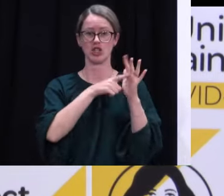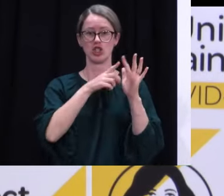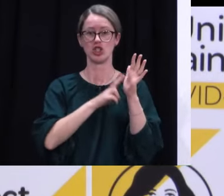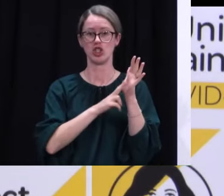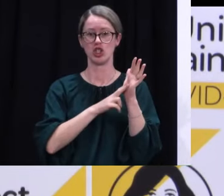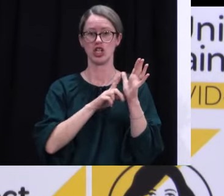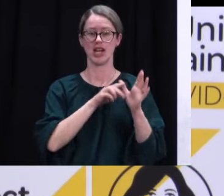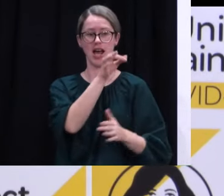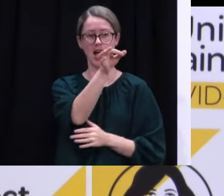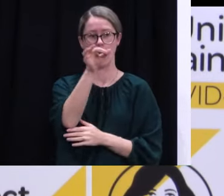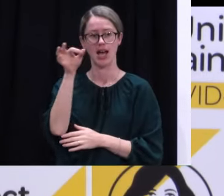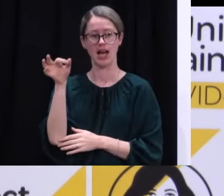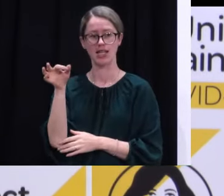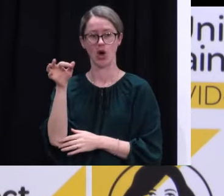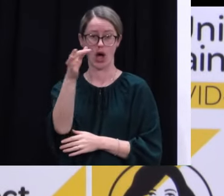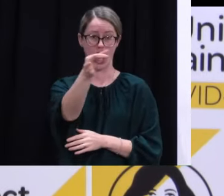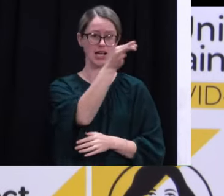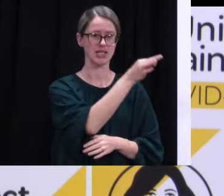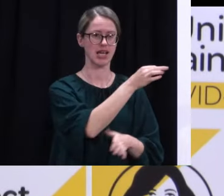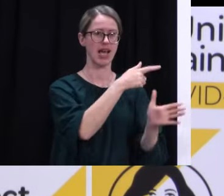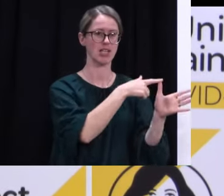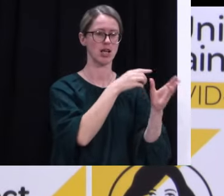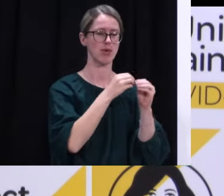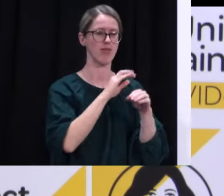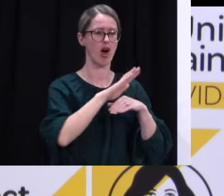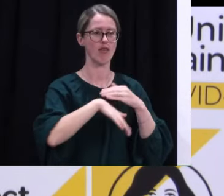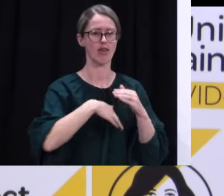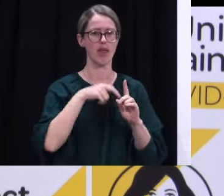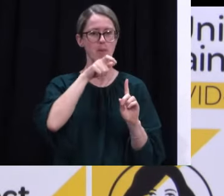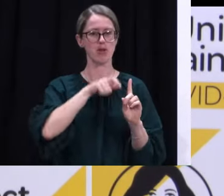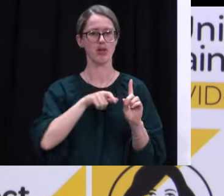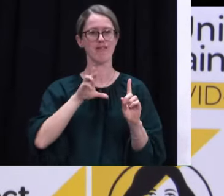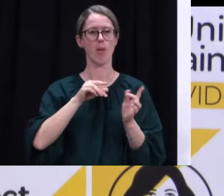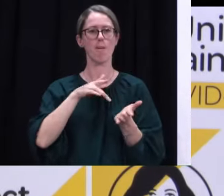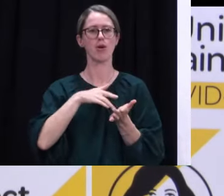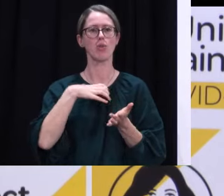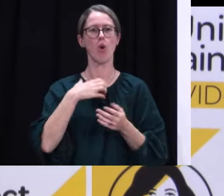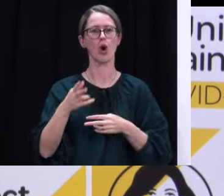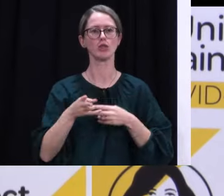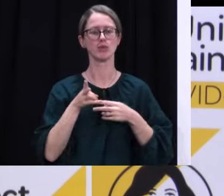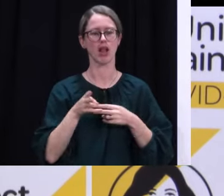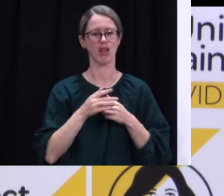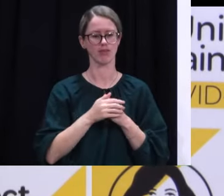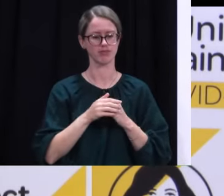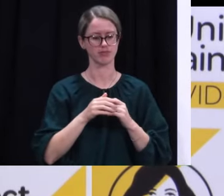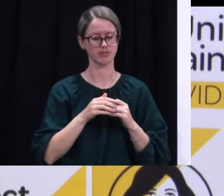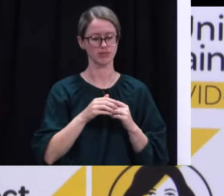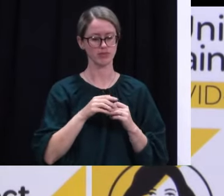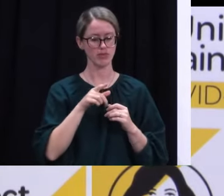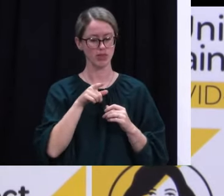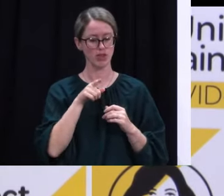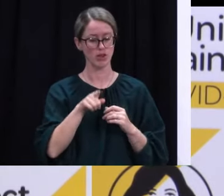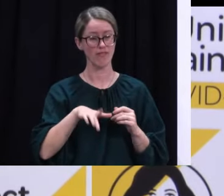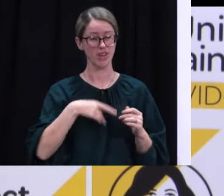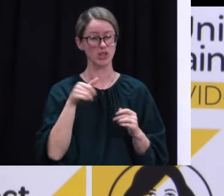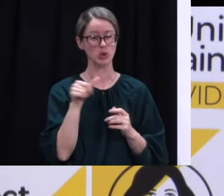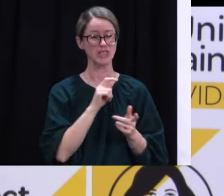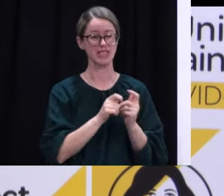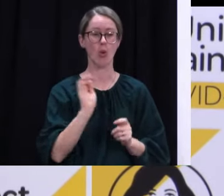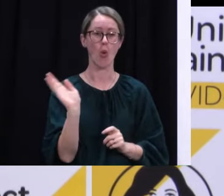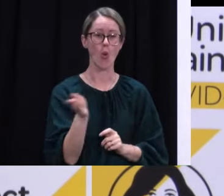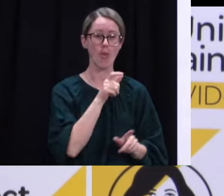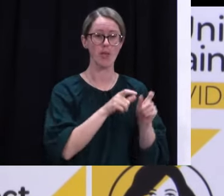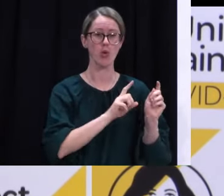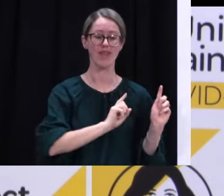Jason. I just had a couple of questions for you, Dr. Bloomfield, about the Middlemore case. Are you considering testing all patients and visitors to hospitals in Auckland